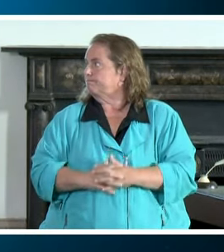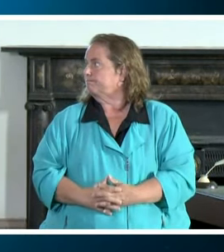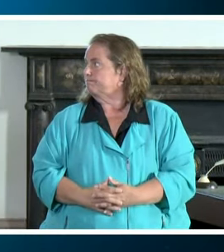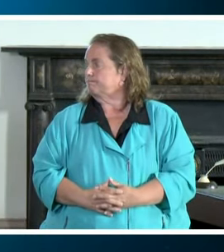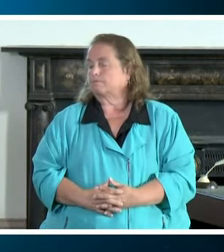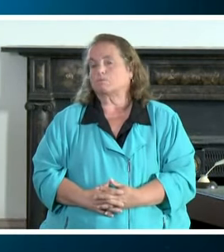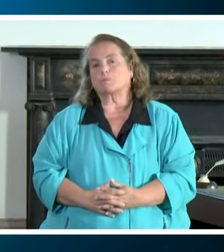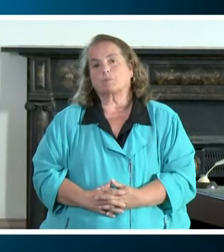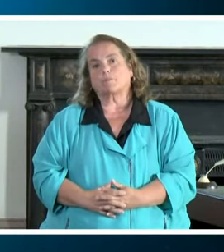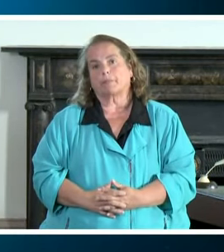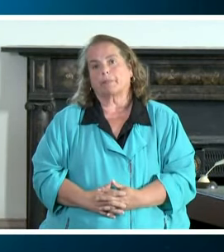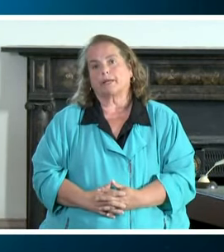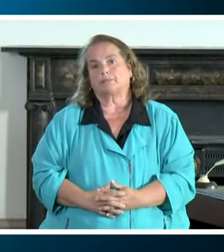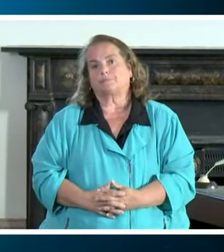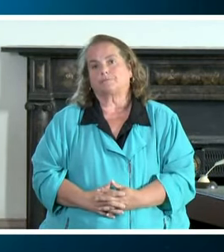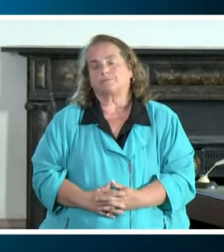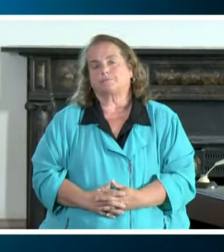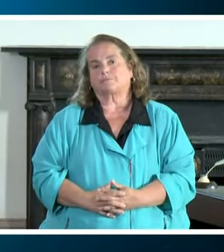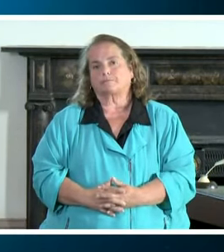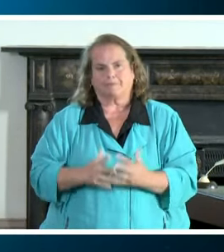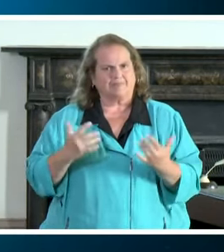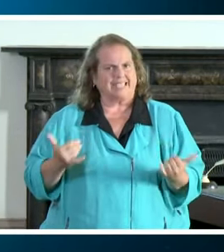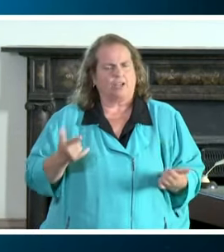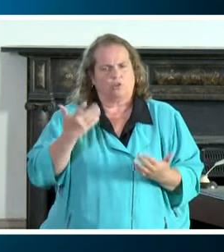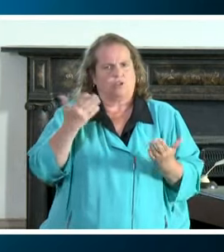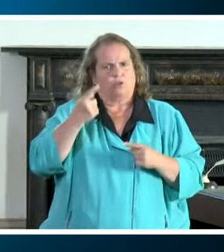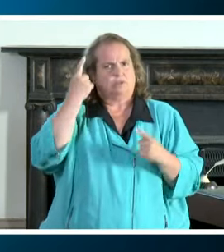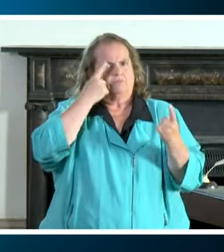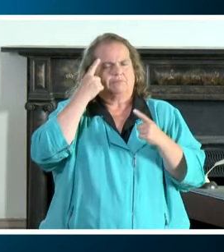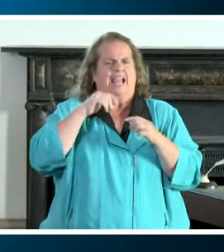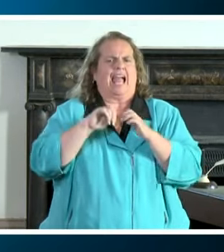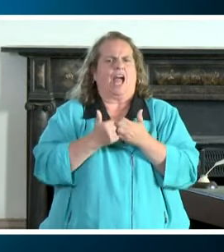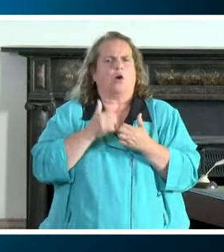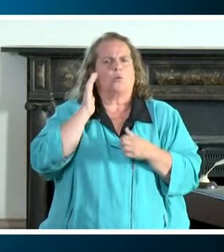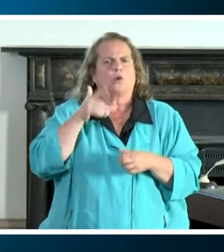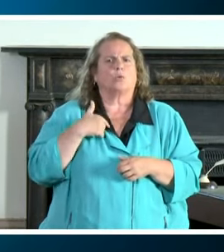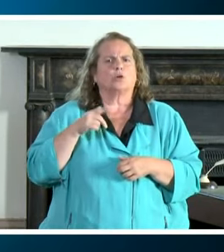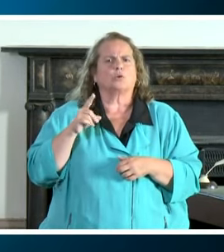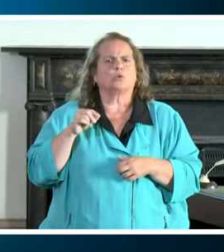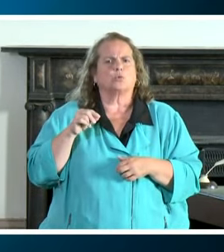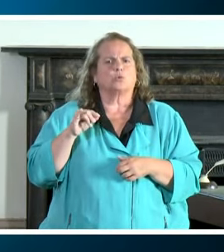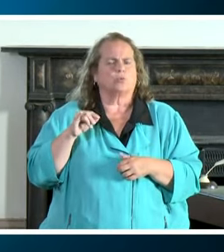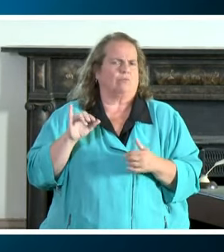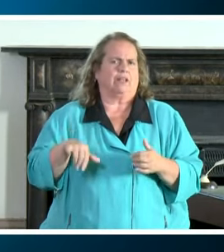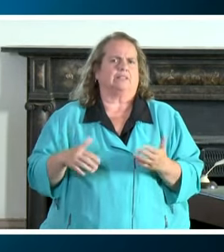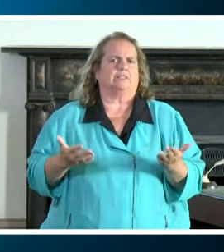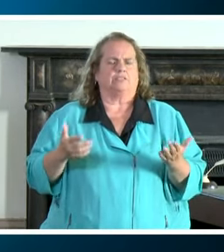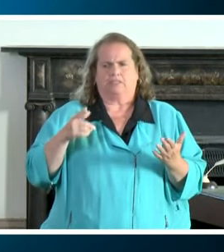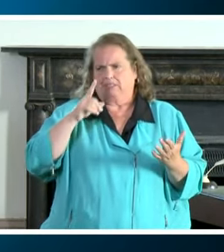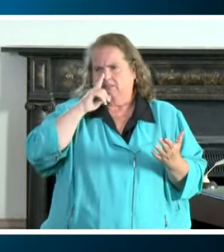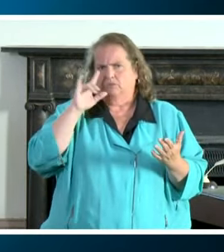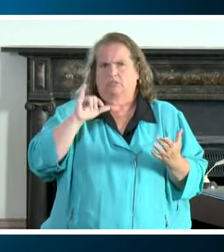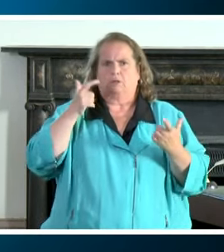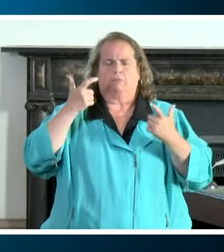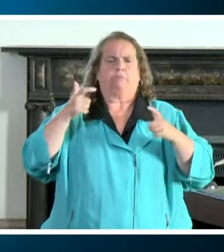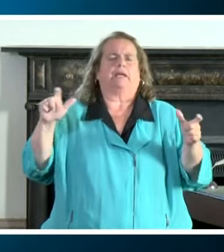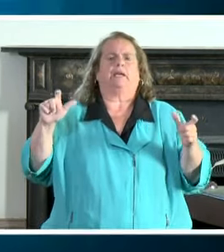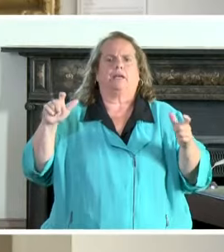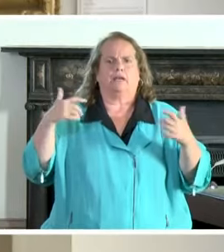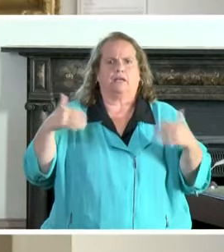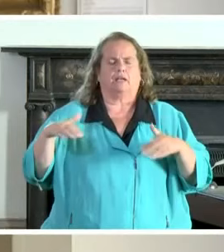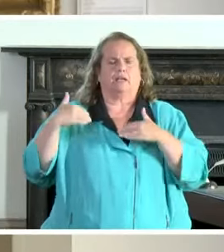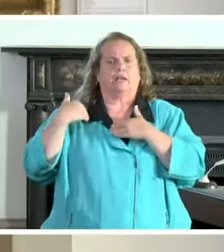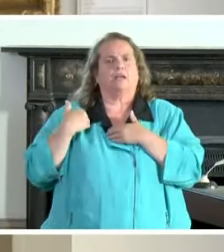and you may ask how are we going to do this and it seems like a huge lift and it is a huge lift